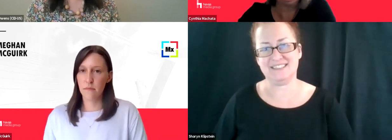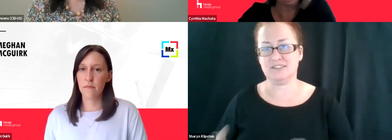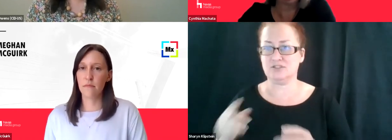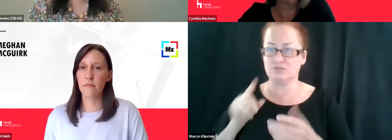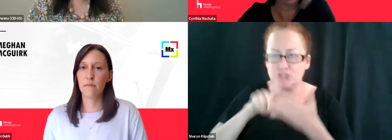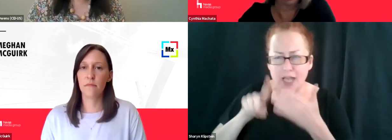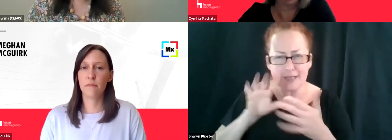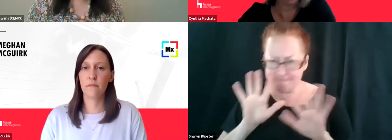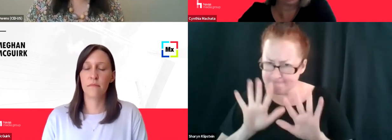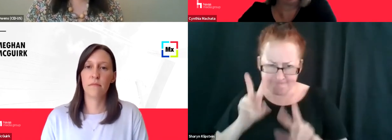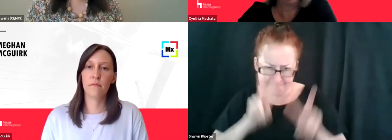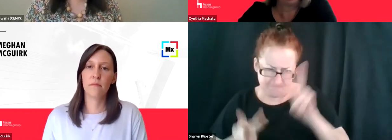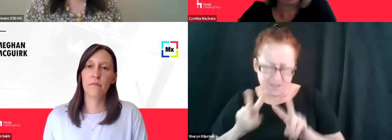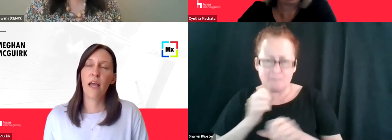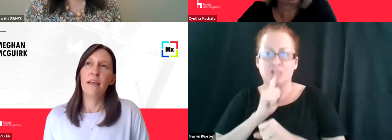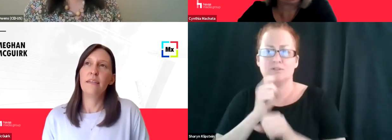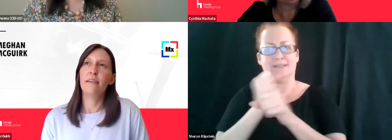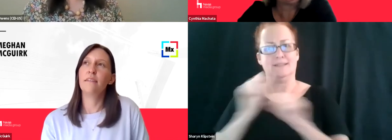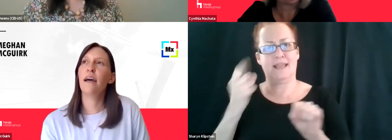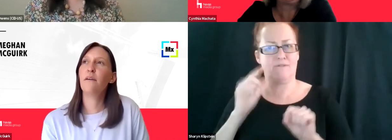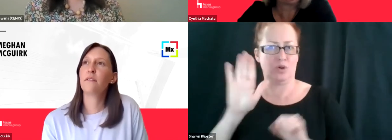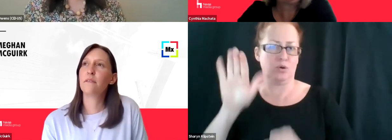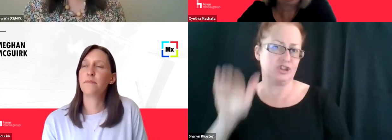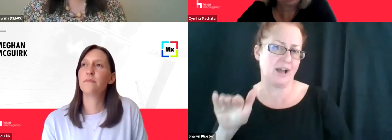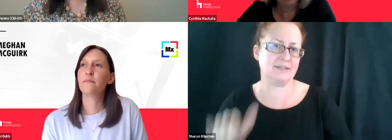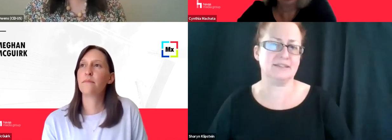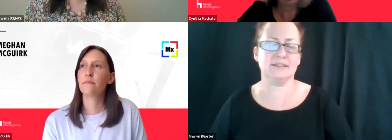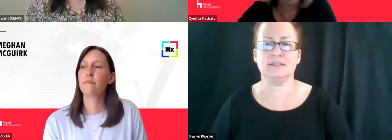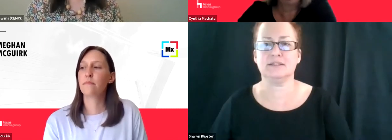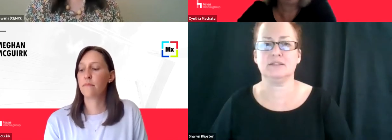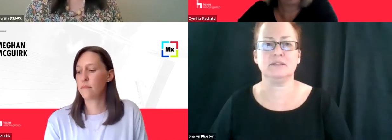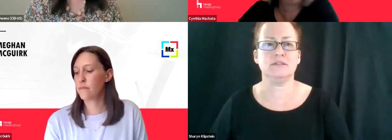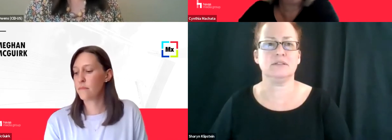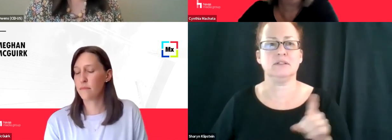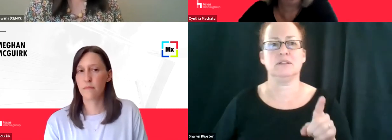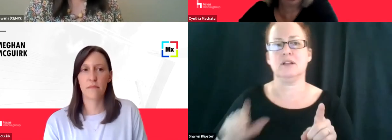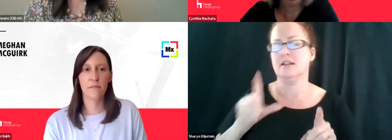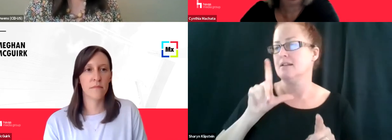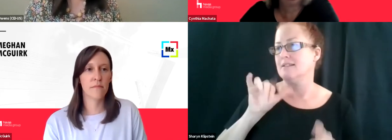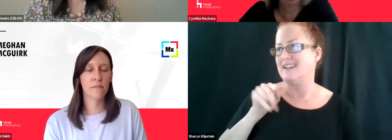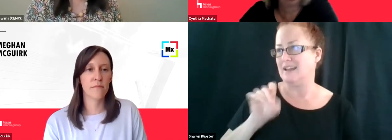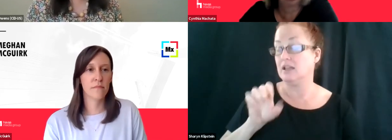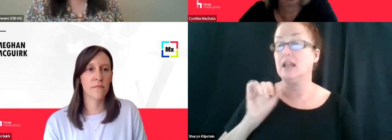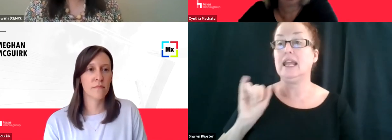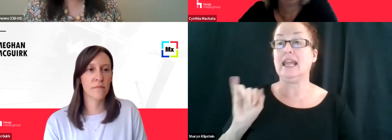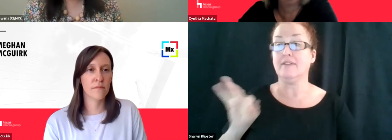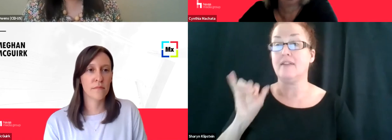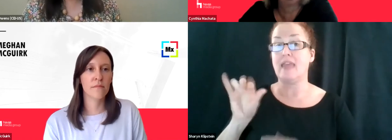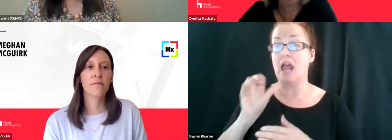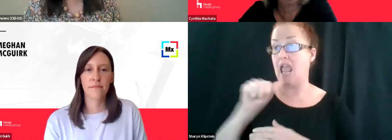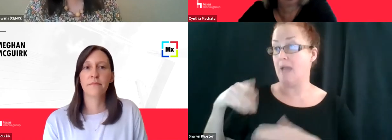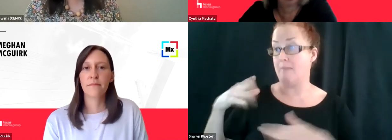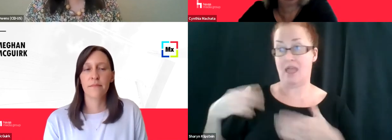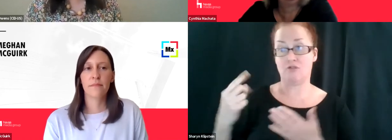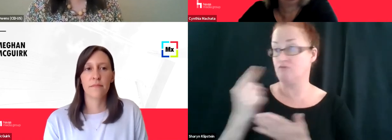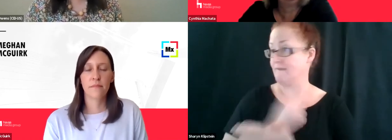make sure that you think it's safe for your child. And I would add that, um, if, it's an app that has not been heavily reviewed yet,